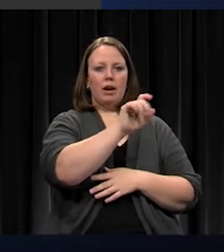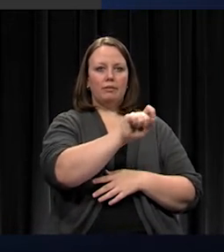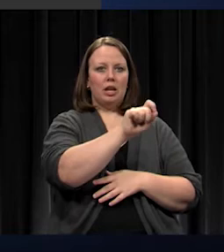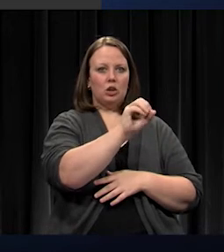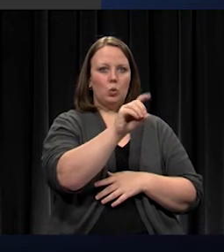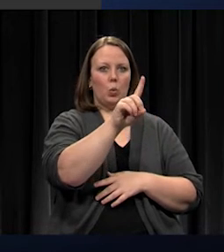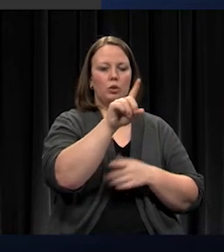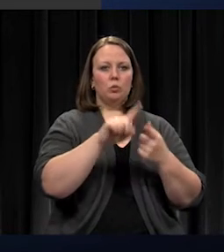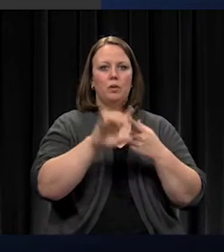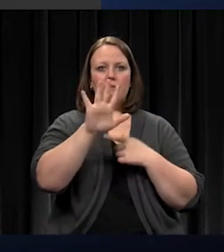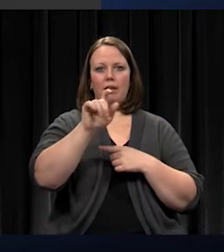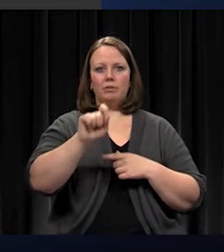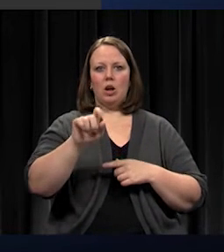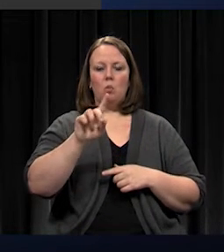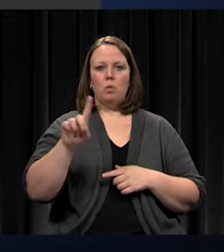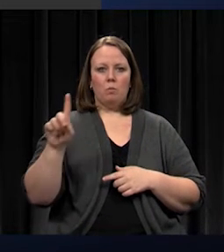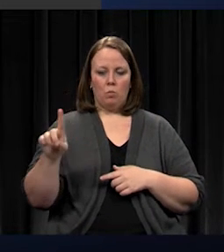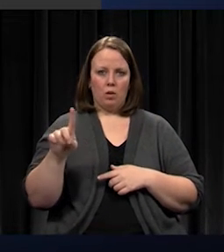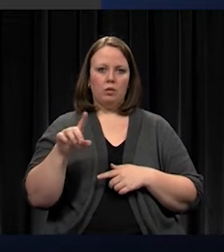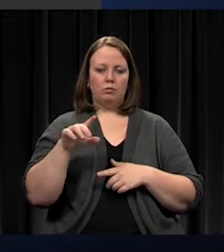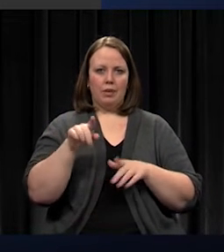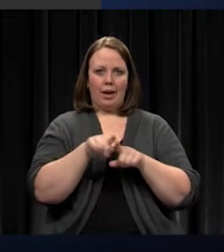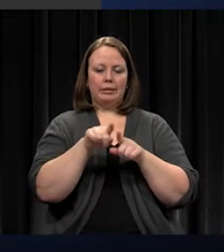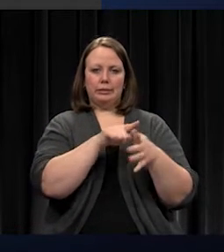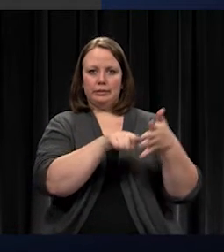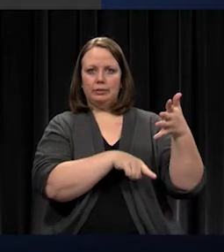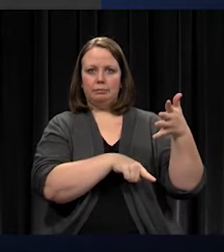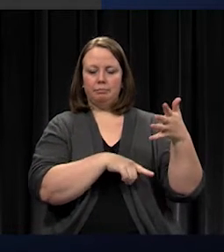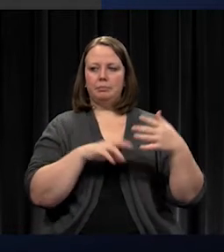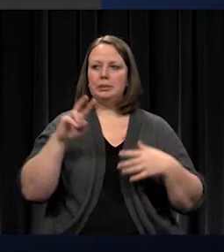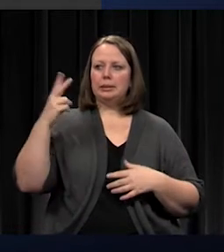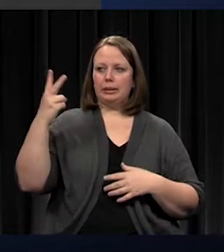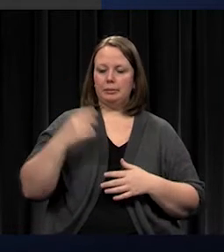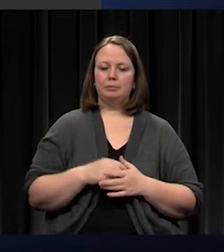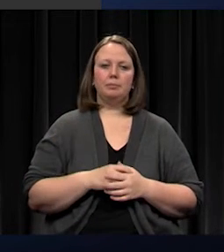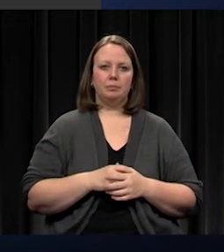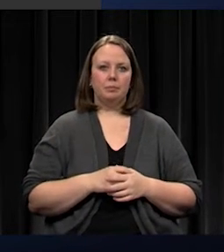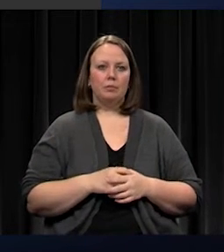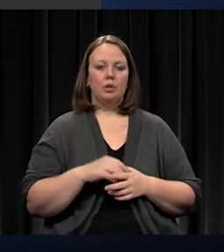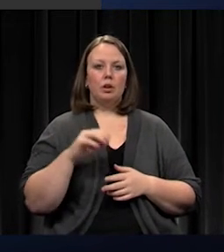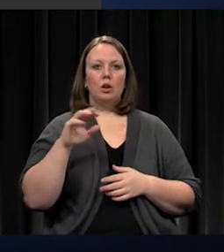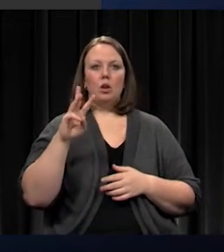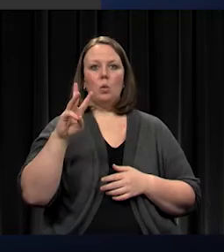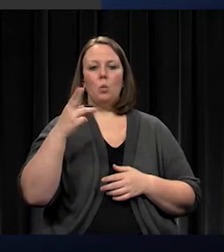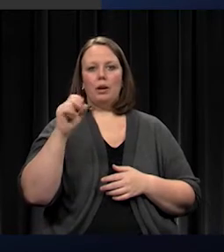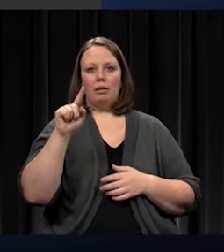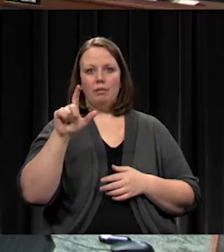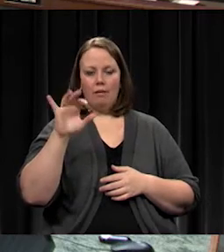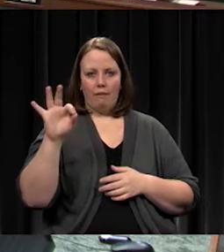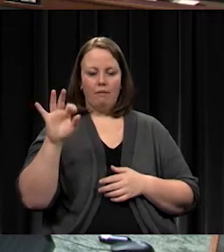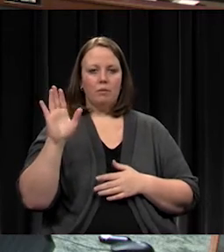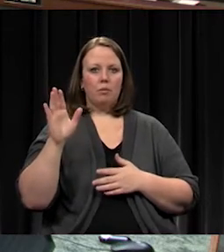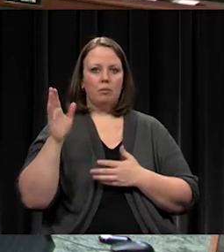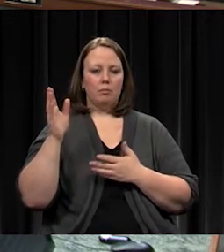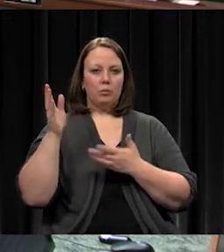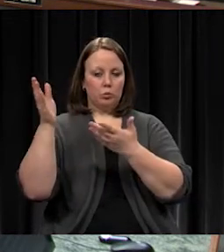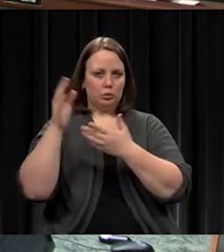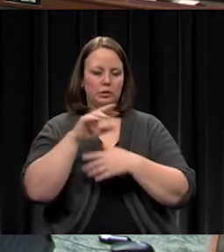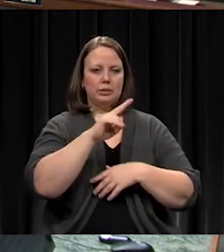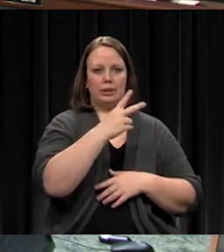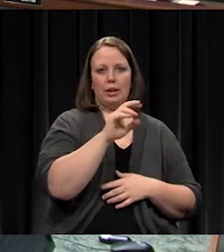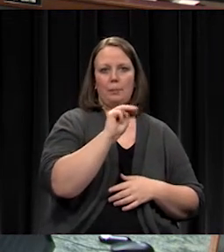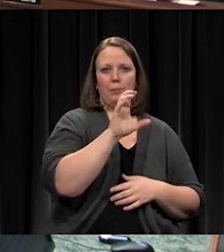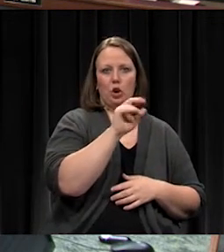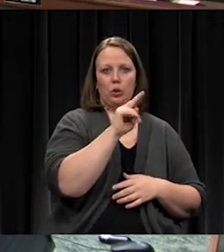to 5.11 as presented. Second. I have a motion by Mr. Whitcliffe, a second by Mr. McCune. Joy?